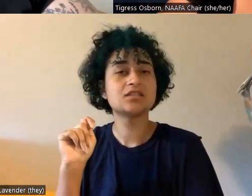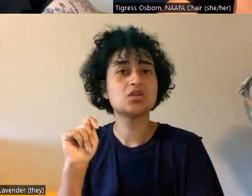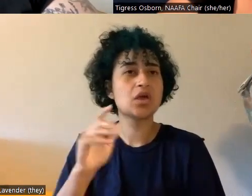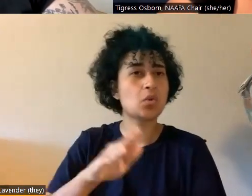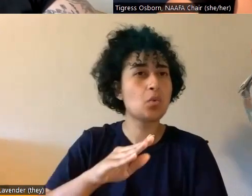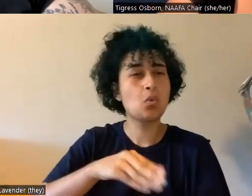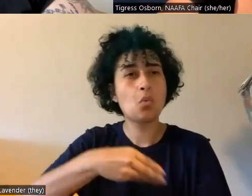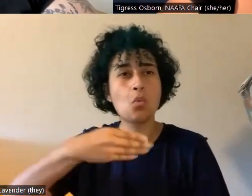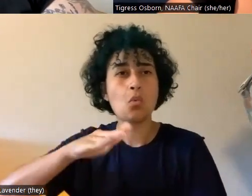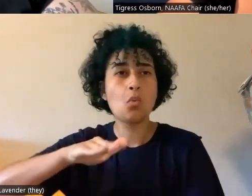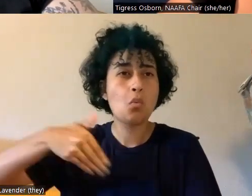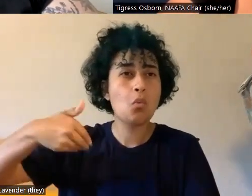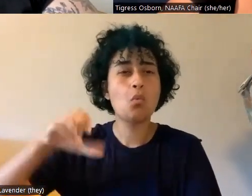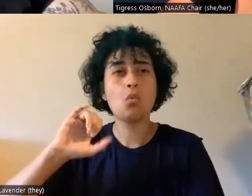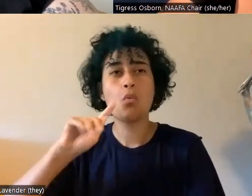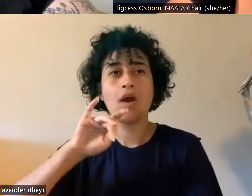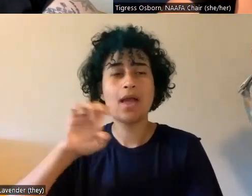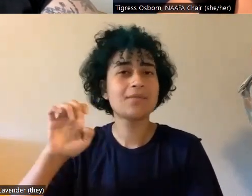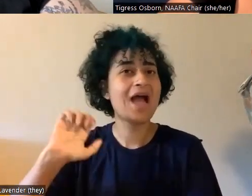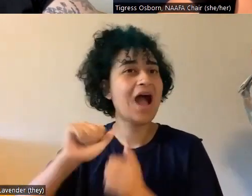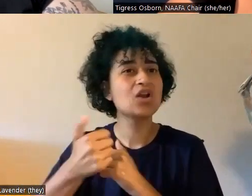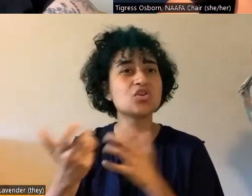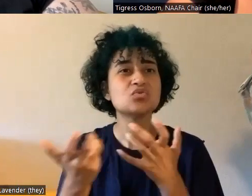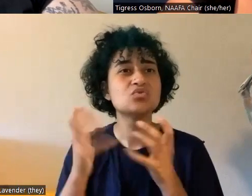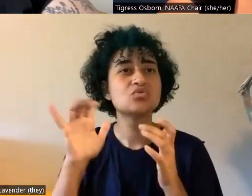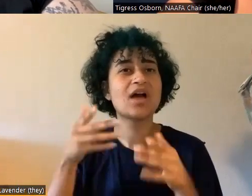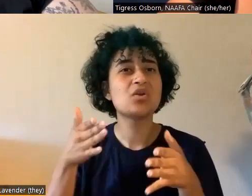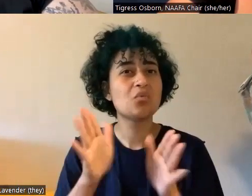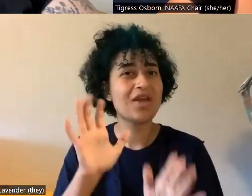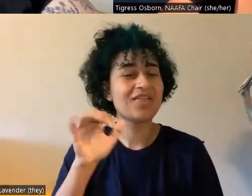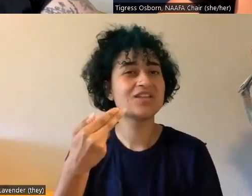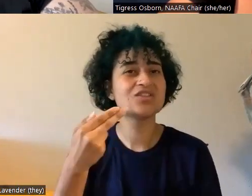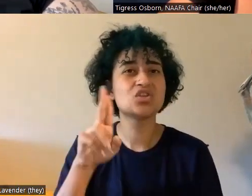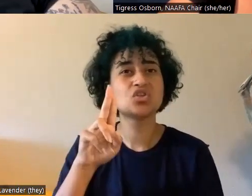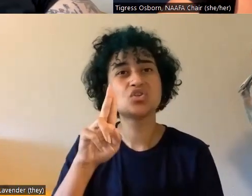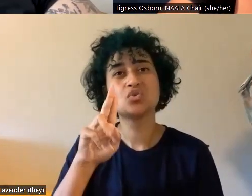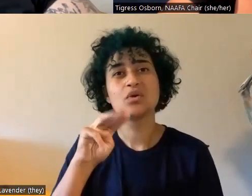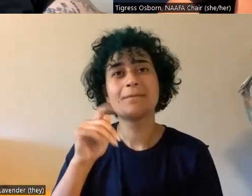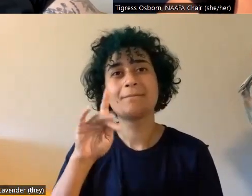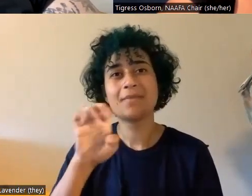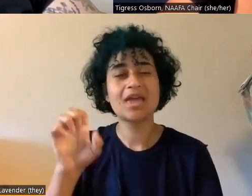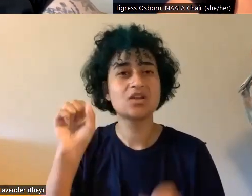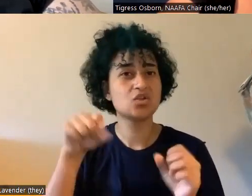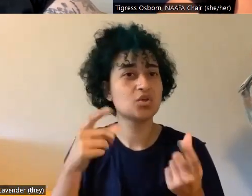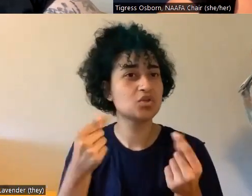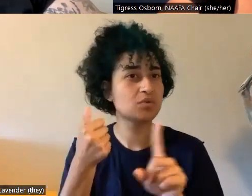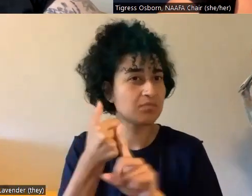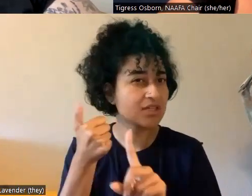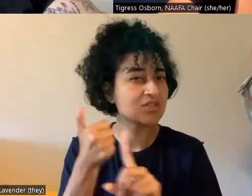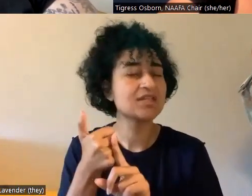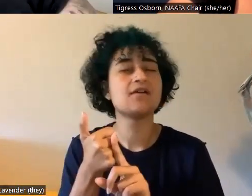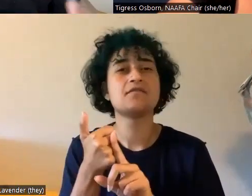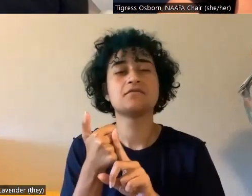to do that in a way that is, um, humane and, and you can do it by yourself. Um,